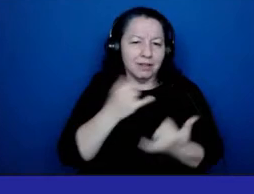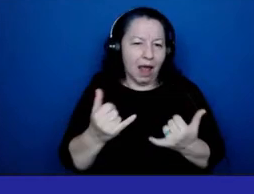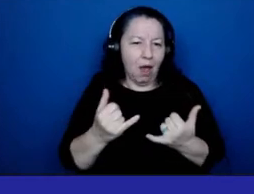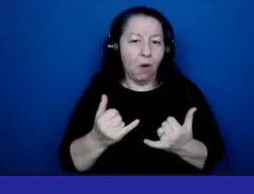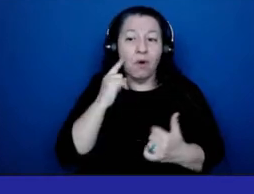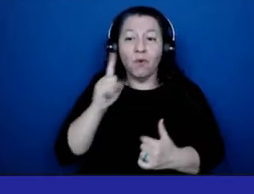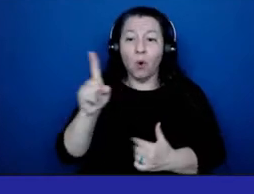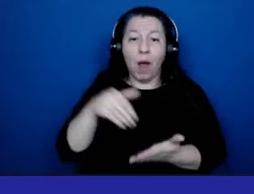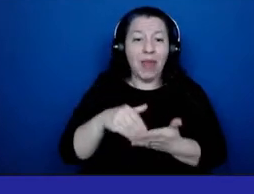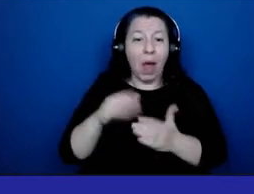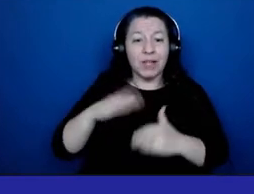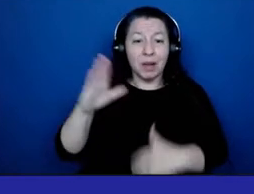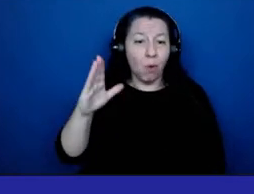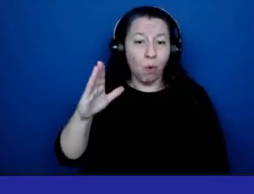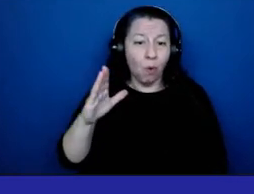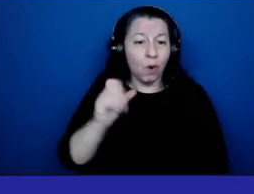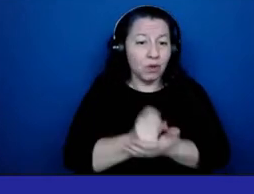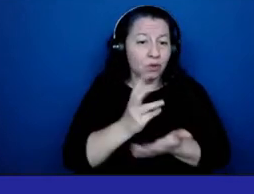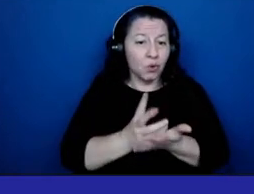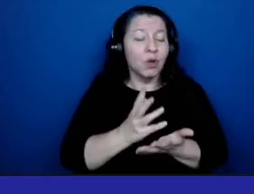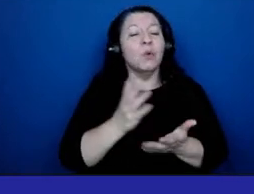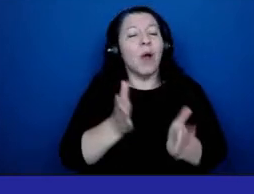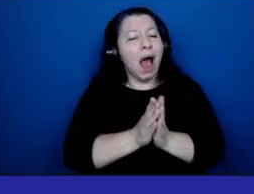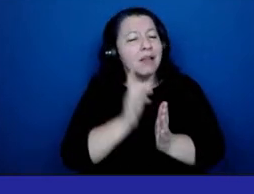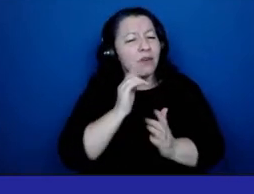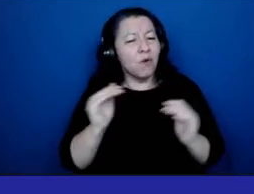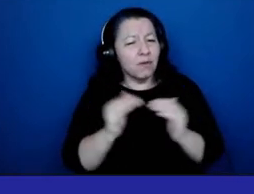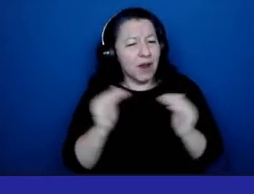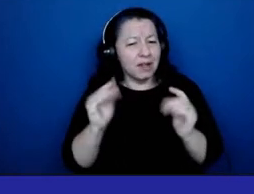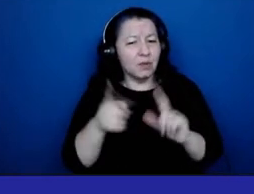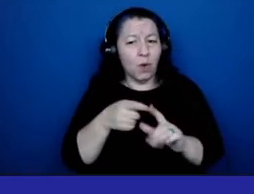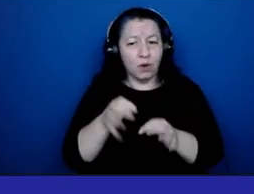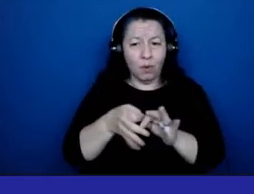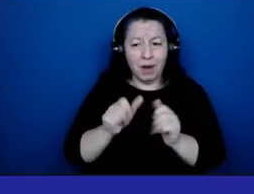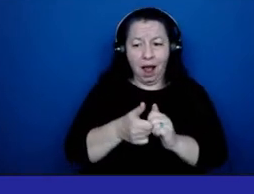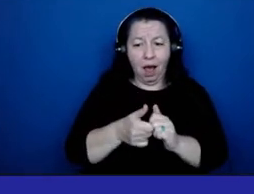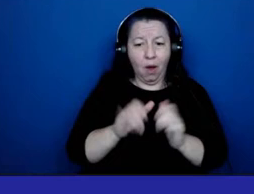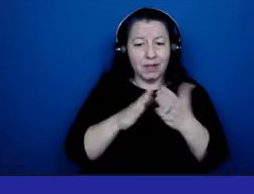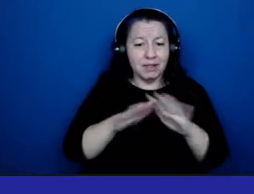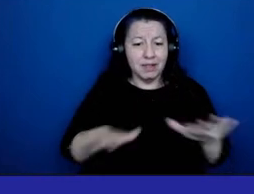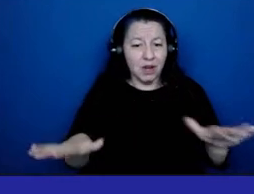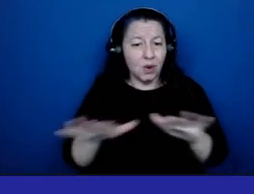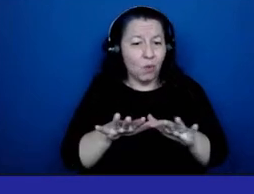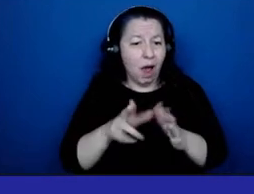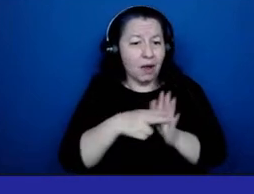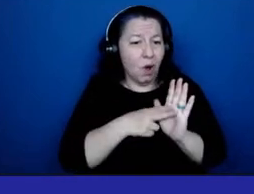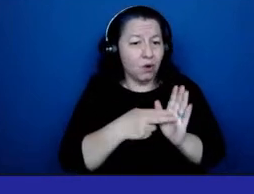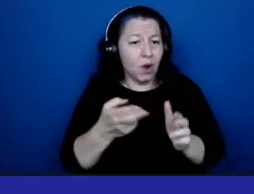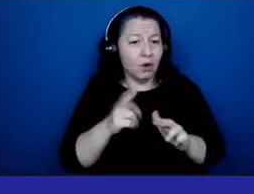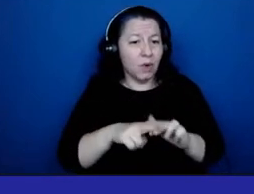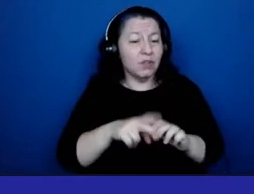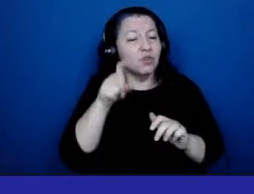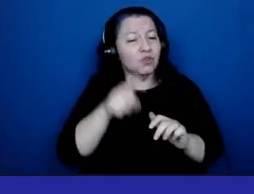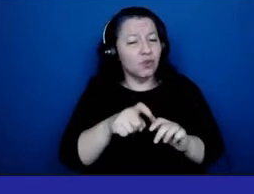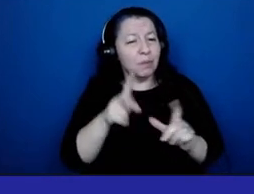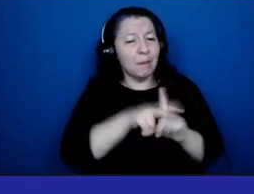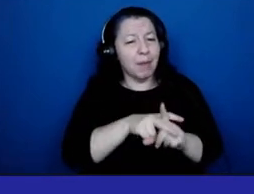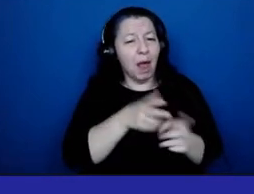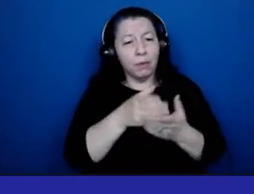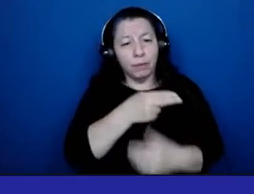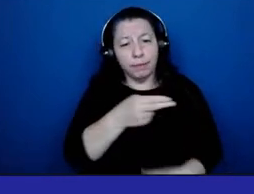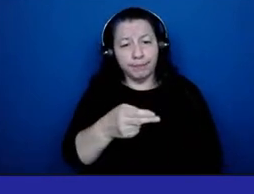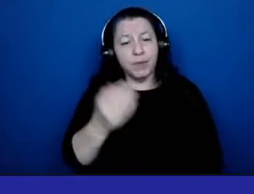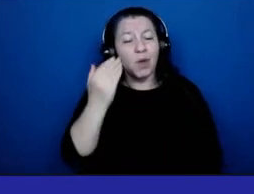workers, we're asking for fairness when interpreting how the citywide contract raises should be implemented by H&H. We know